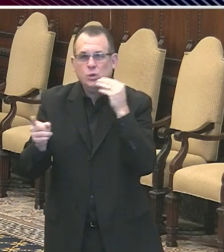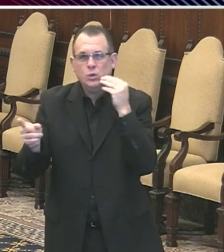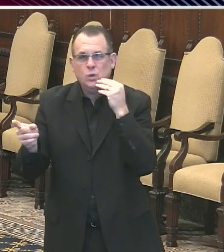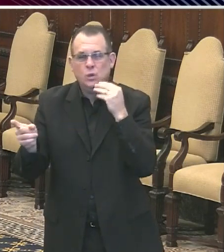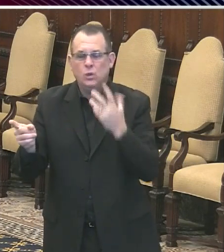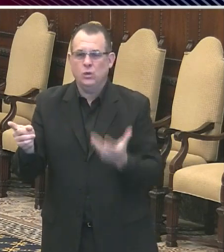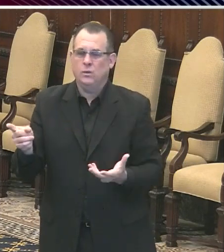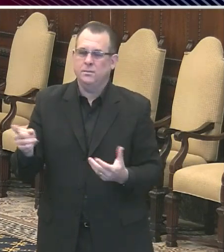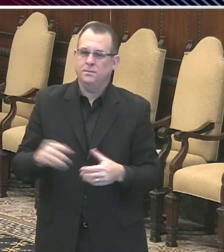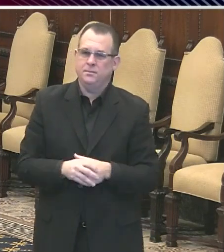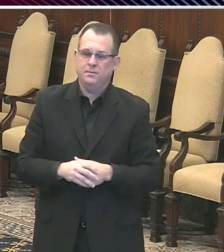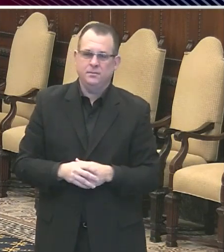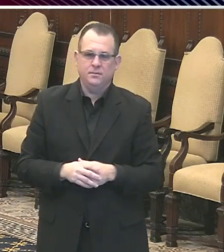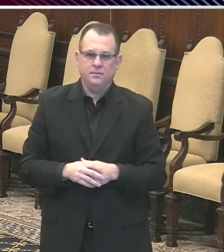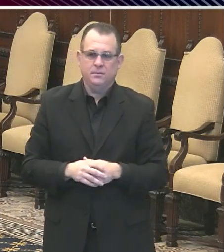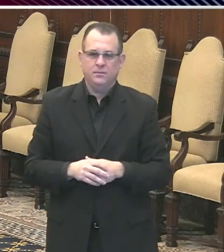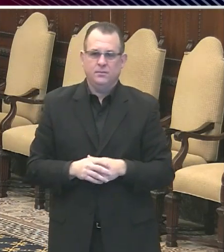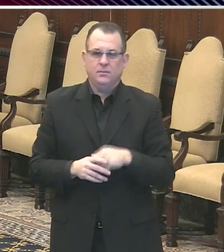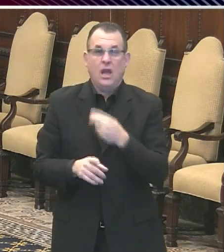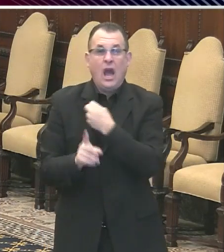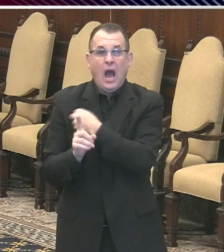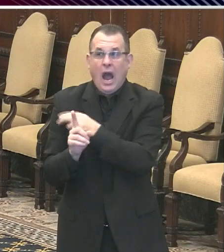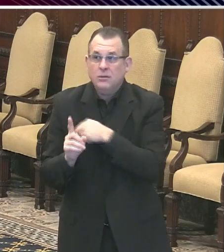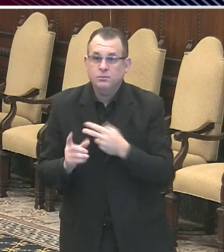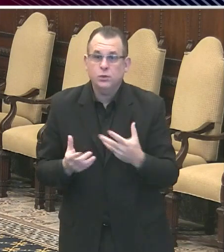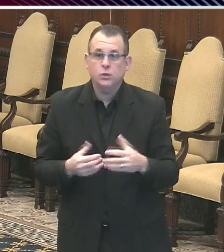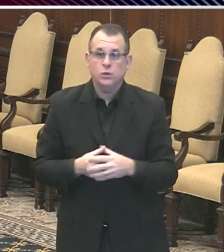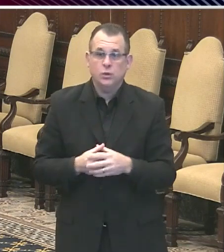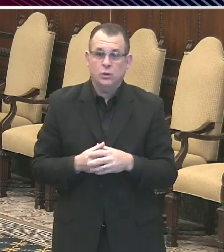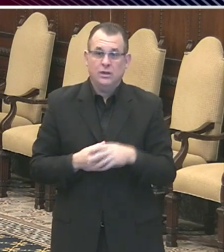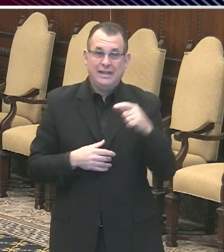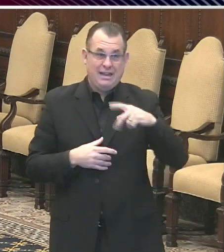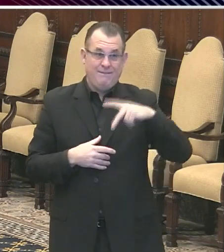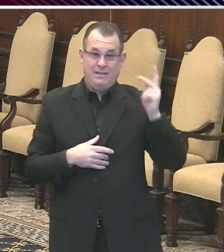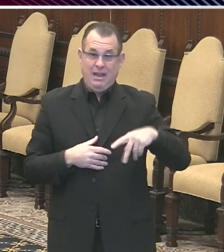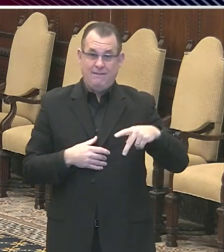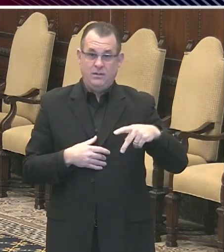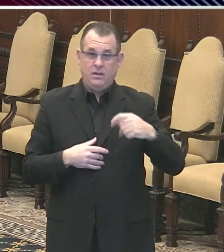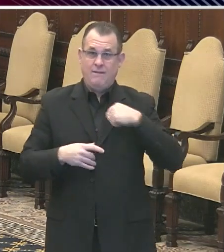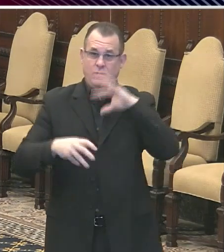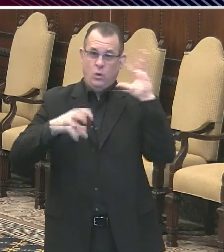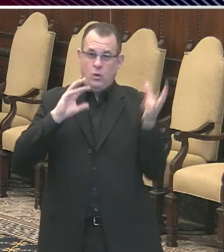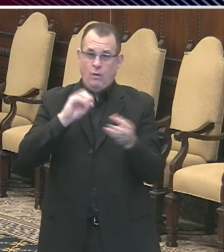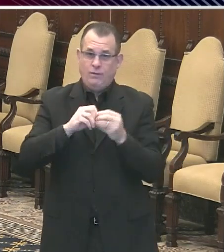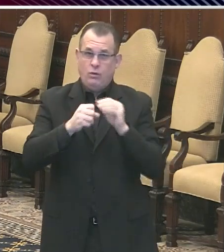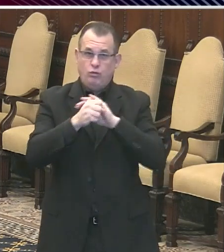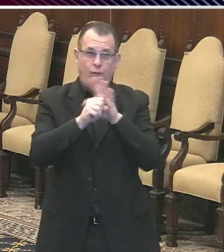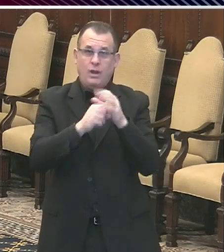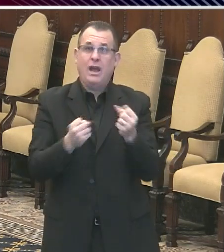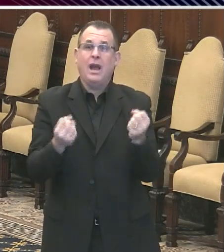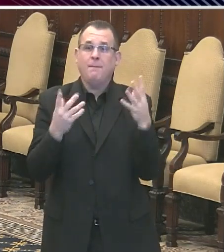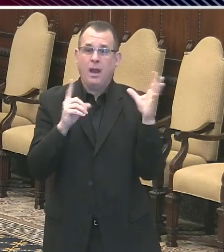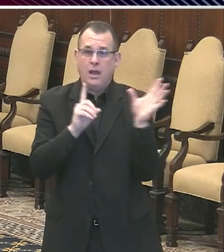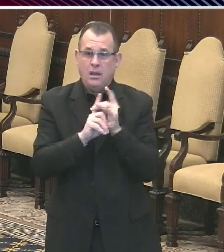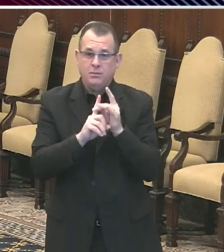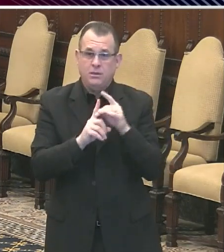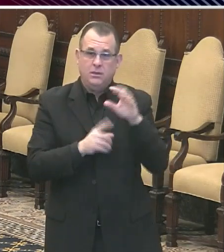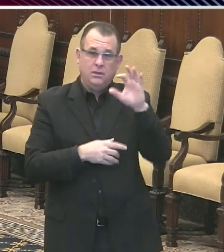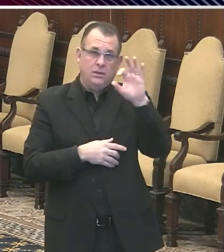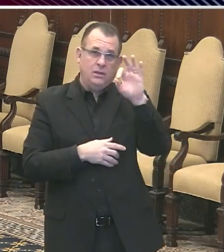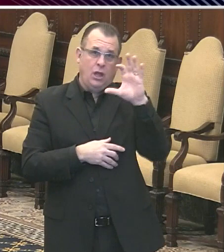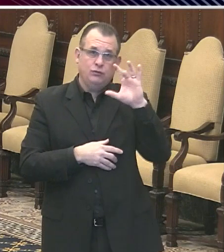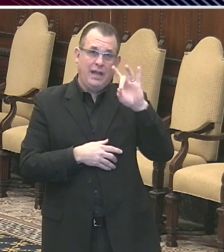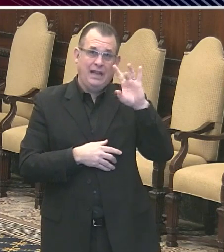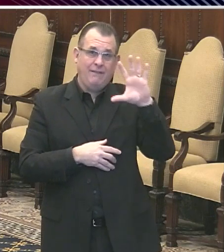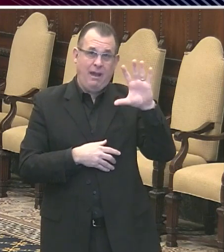Philadelphia right now, there are 985 patients with coronavirus in the system, in hospital beds. In the Southeast Pennsylvania region,